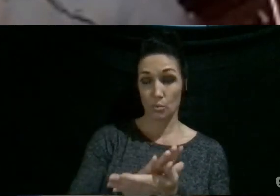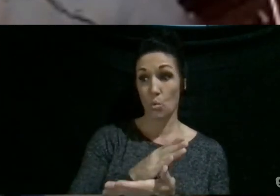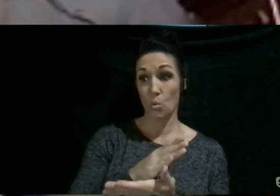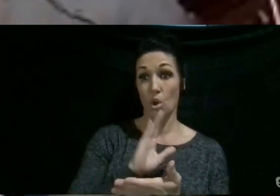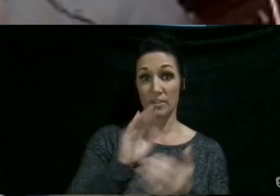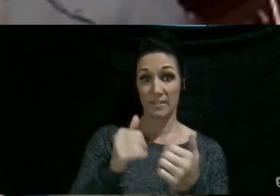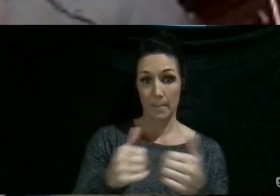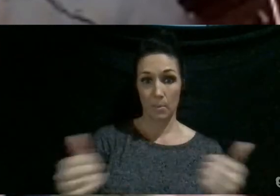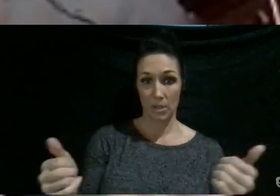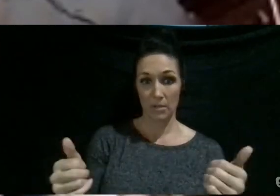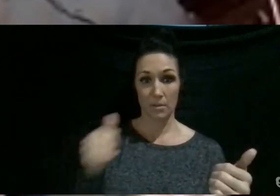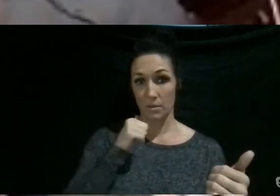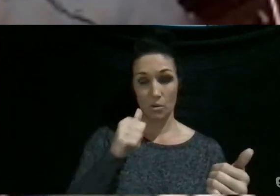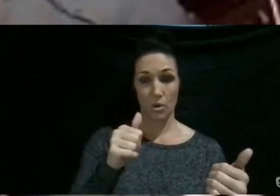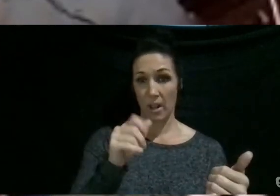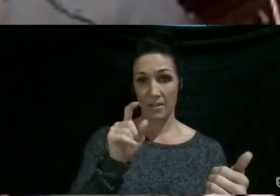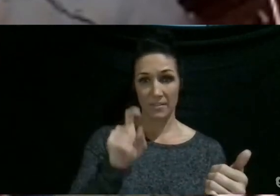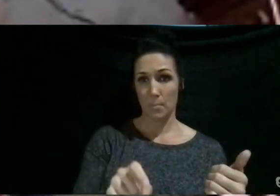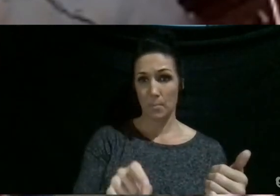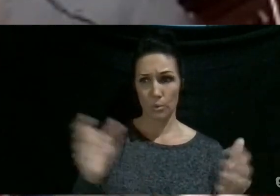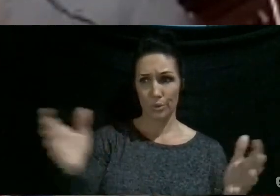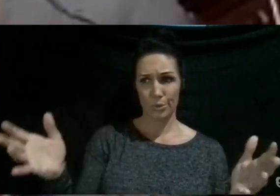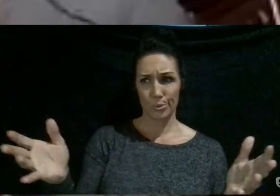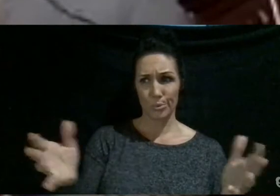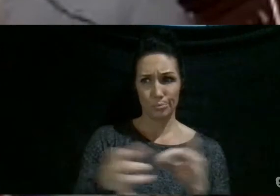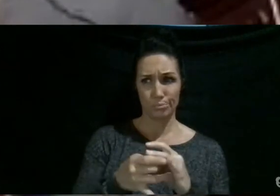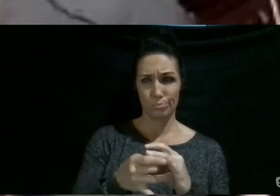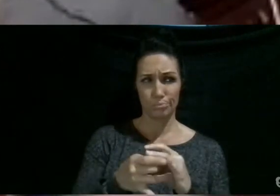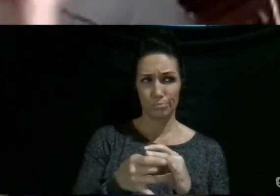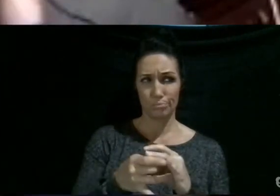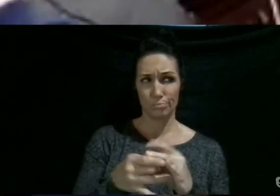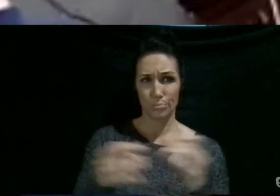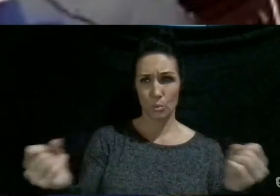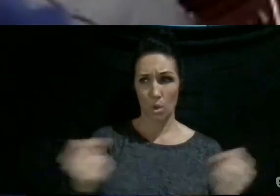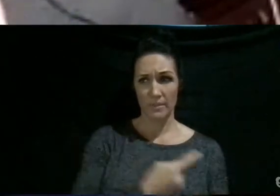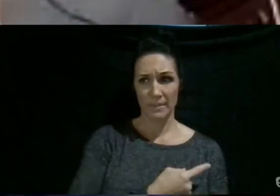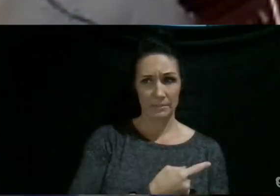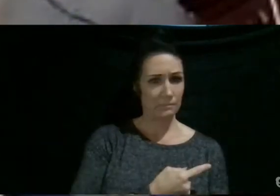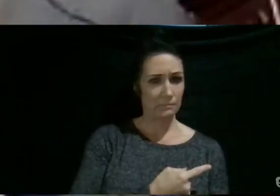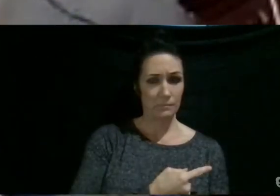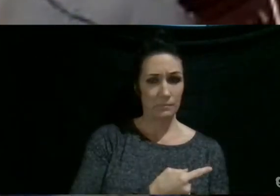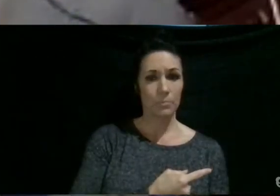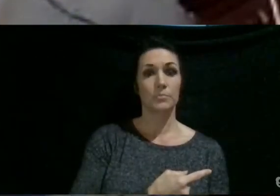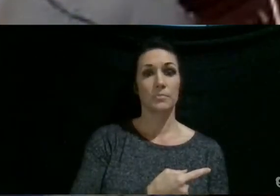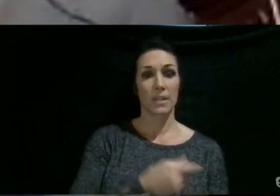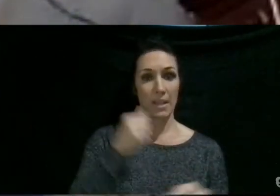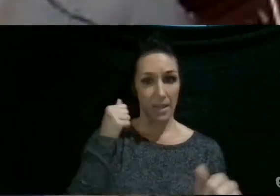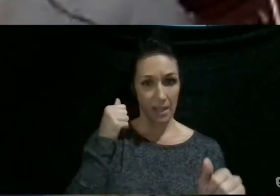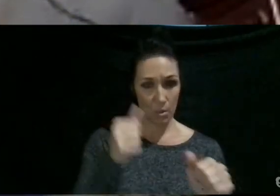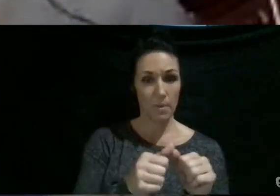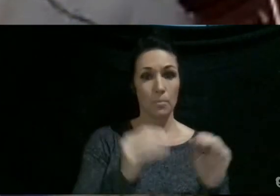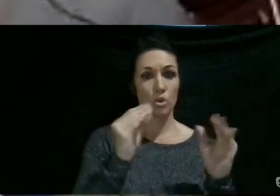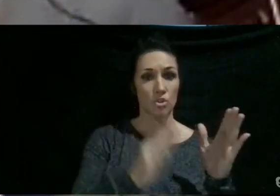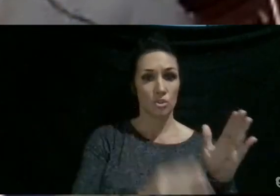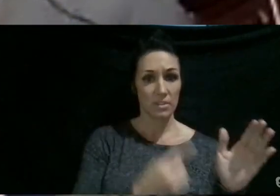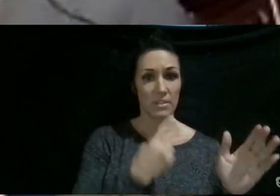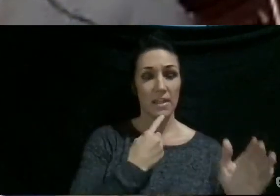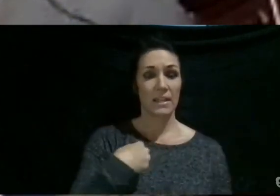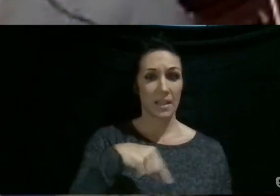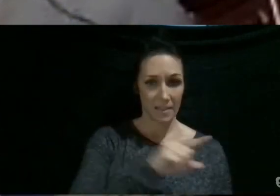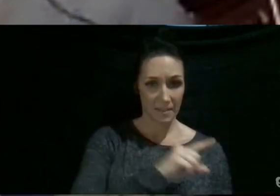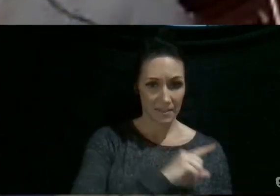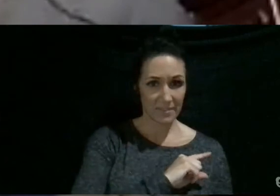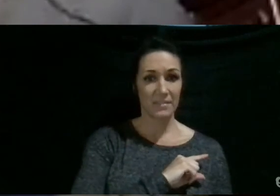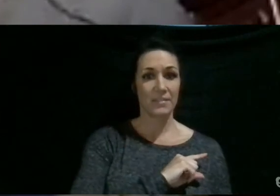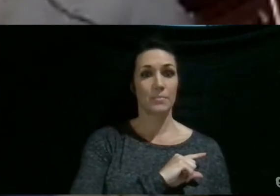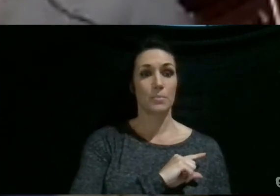Like those aren't supposed to like cross over. Like I remember like teachers telling us that at